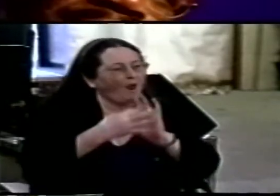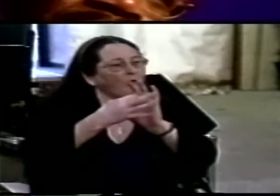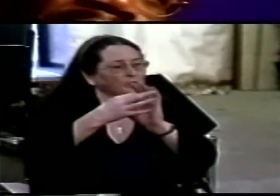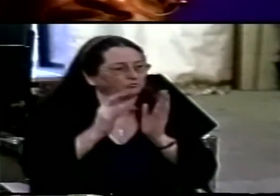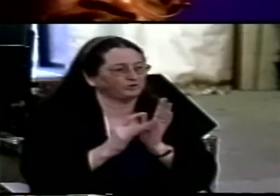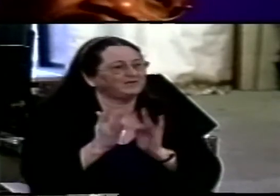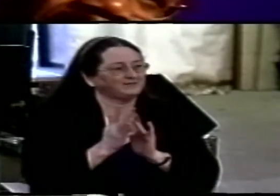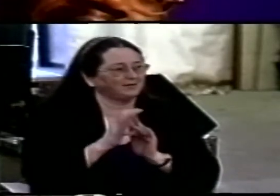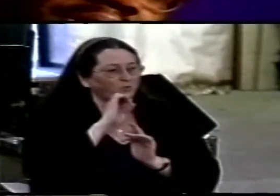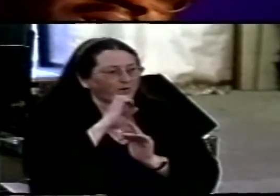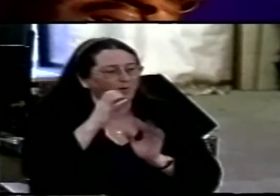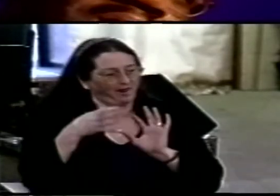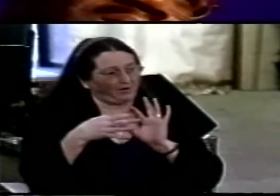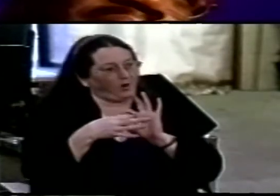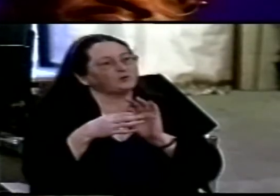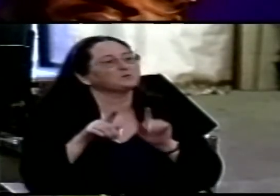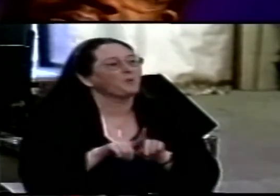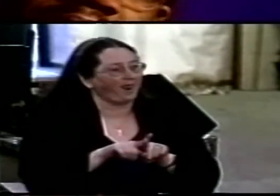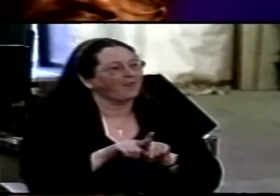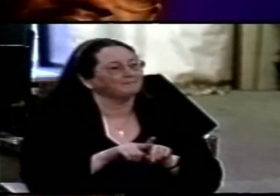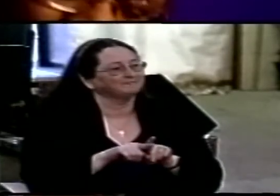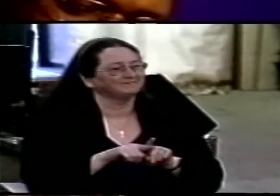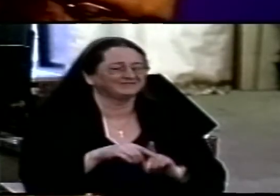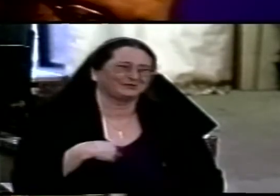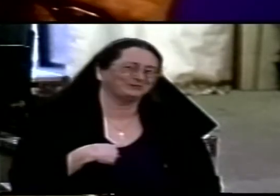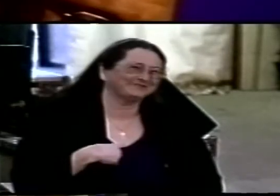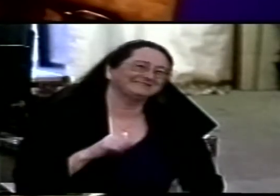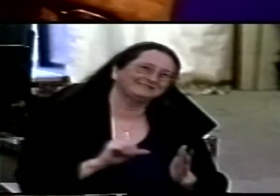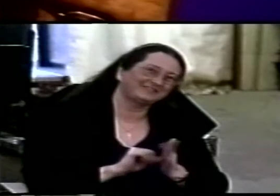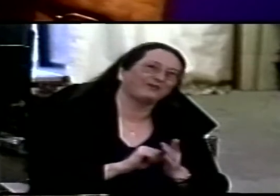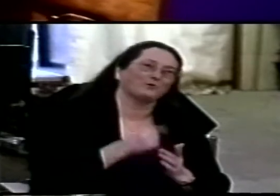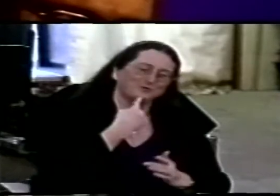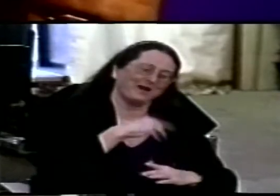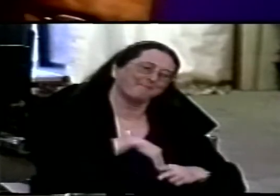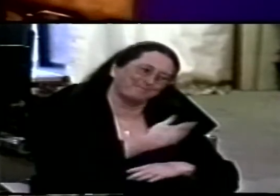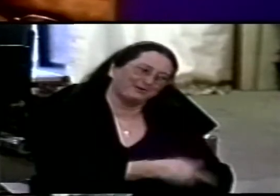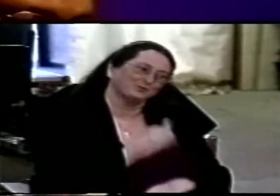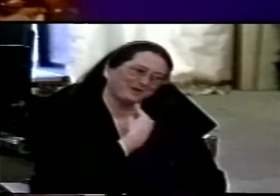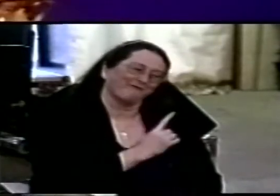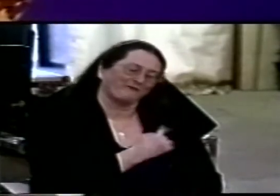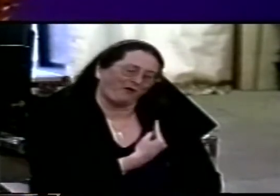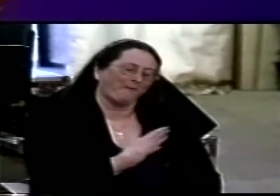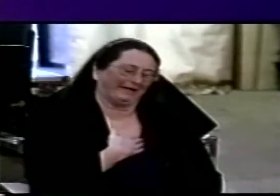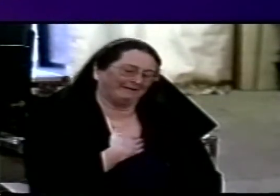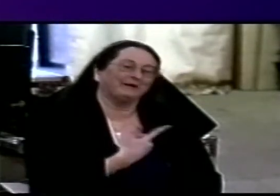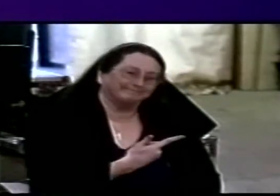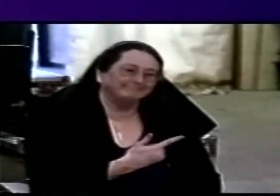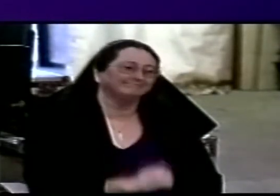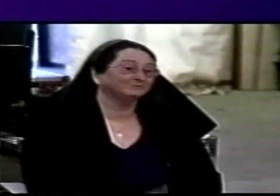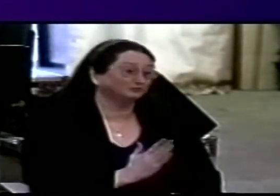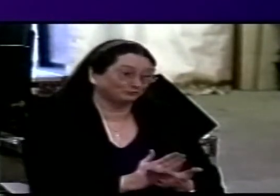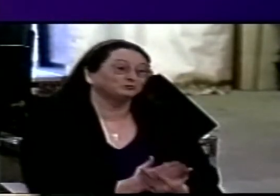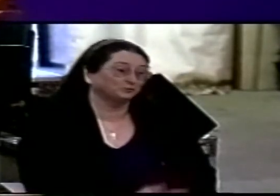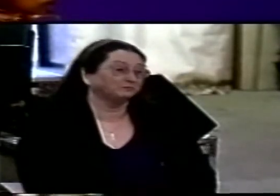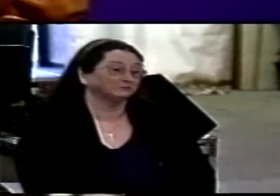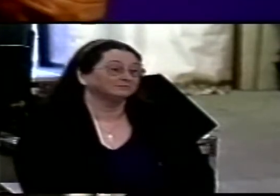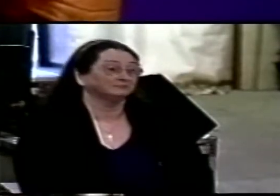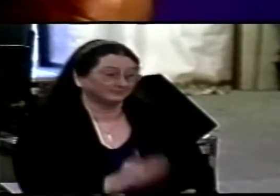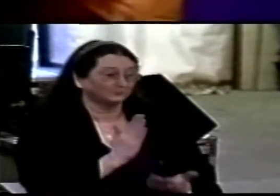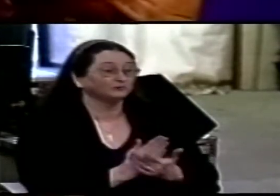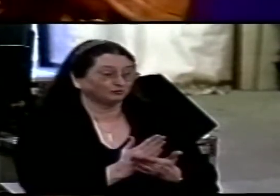pains me to have to credit that every time I say very very painful I think there is something in that